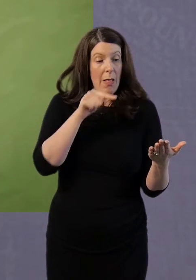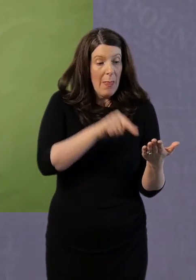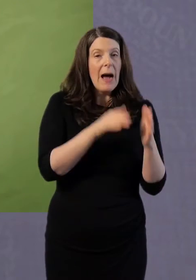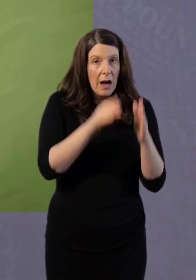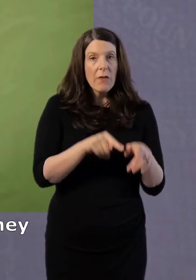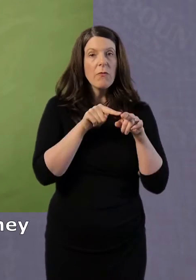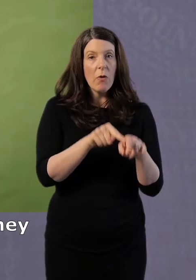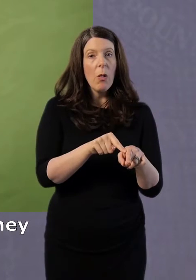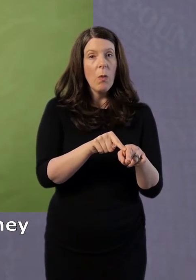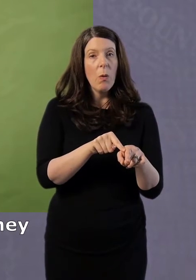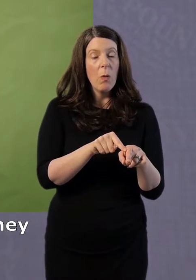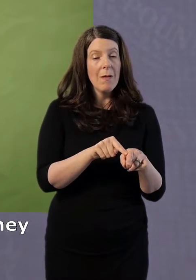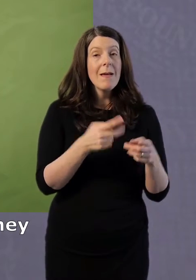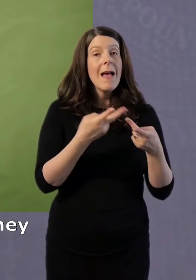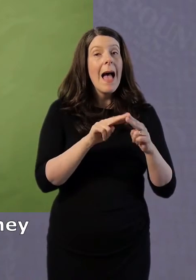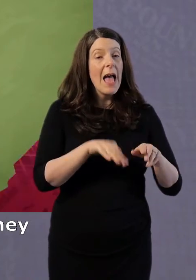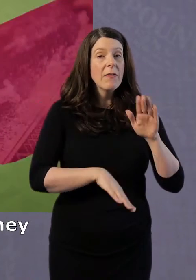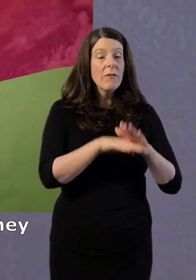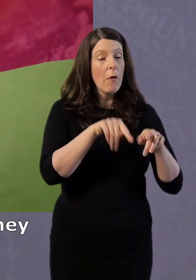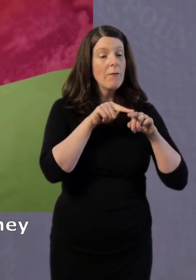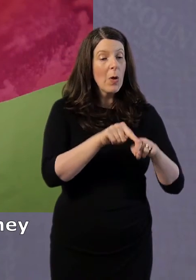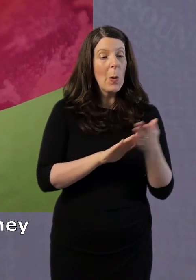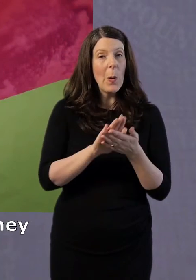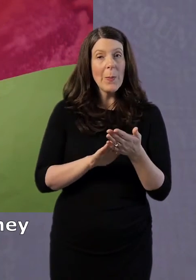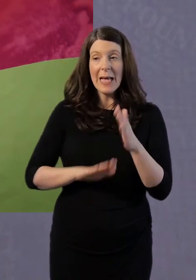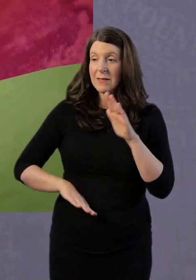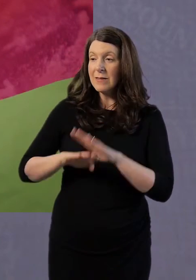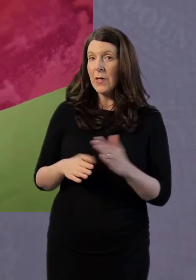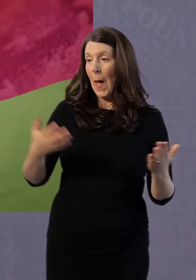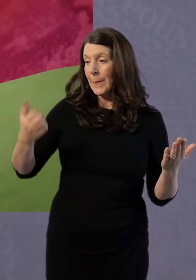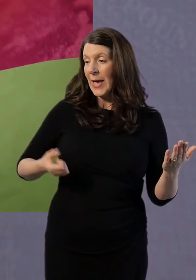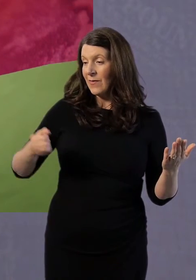keep your side of the bargain. That way you get all your money and avoid any penalties.